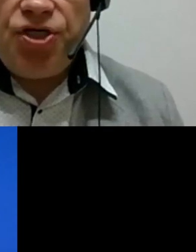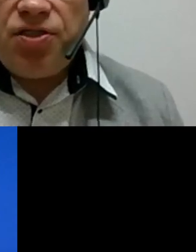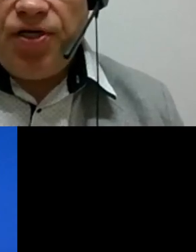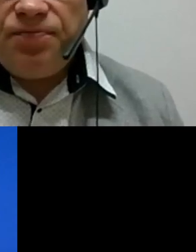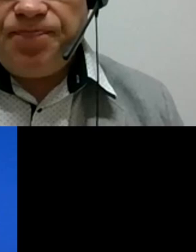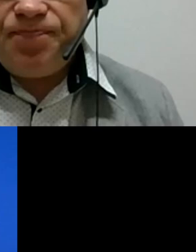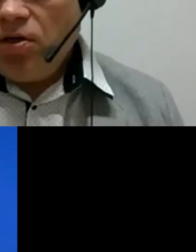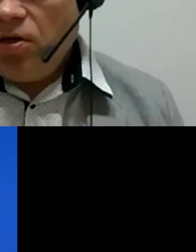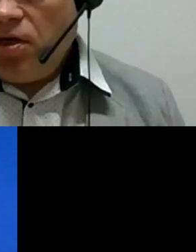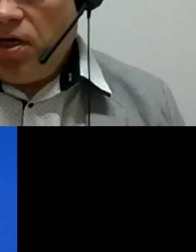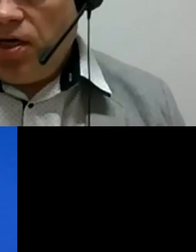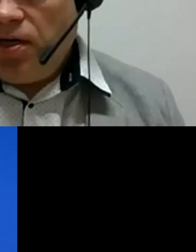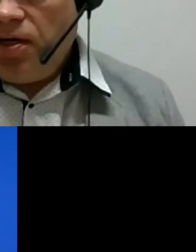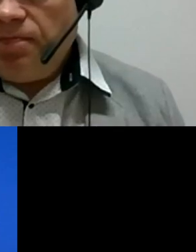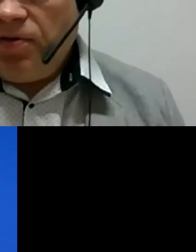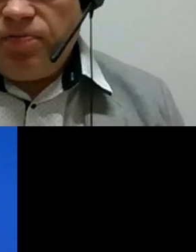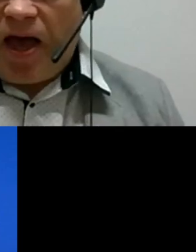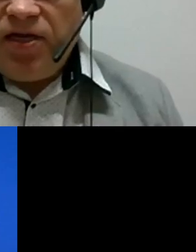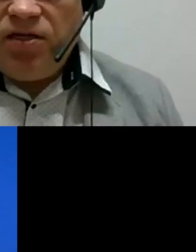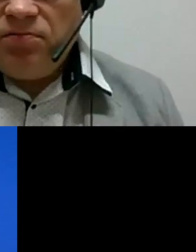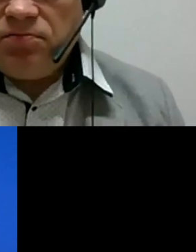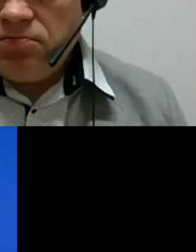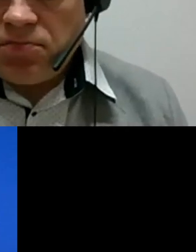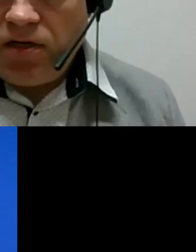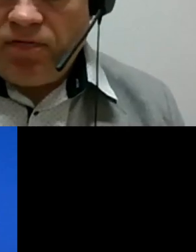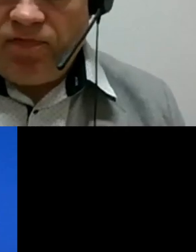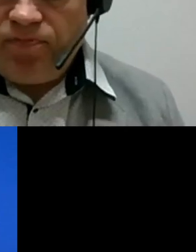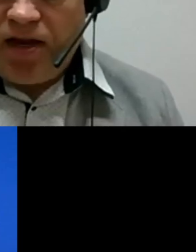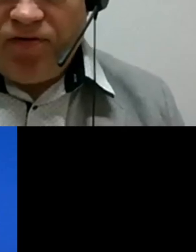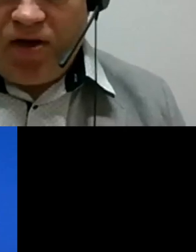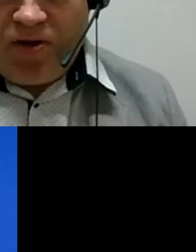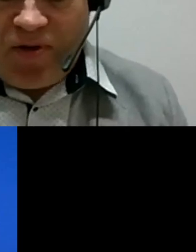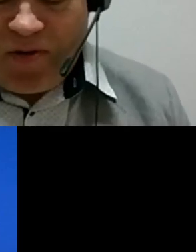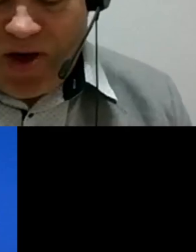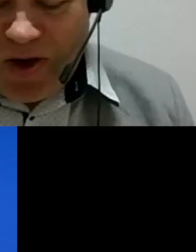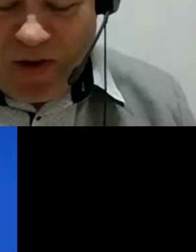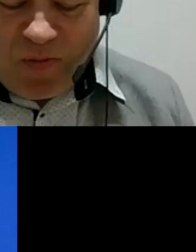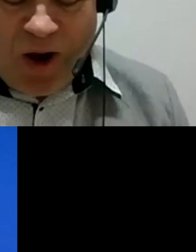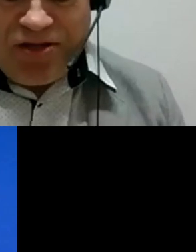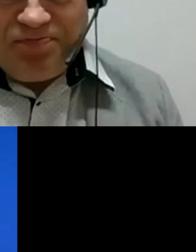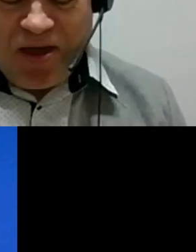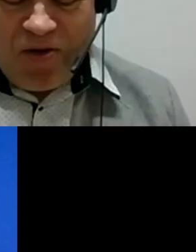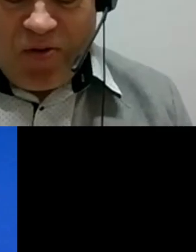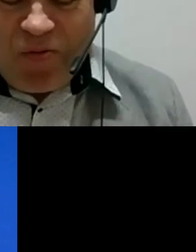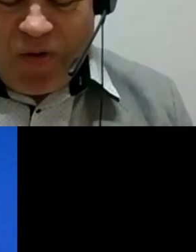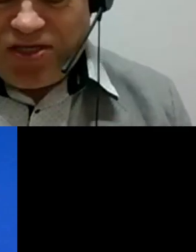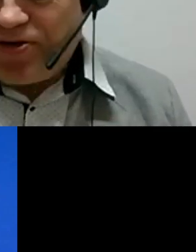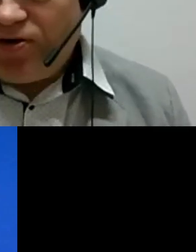technology in Sweden, spanning a wide